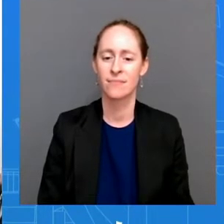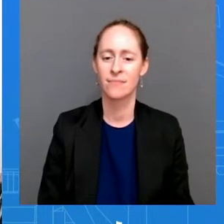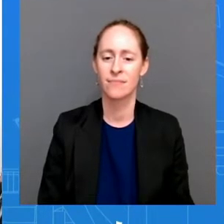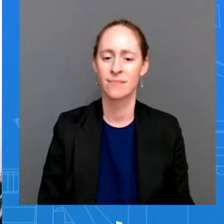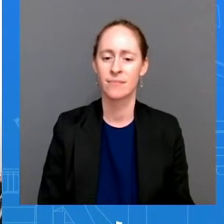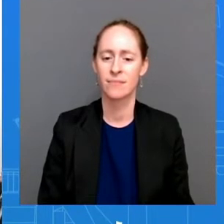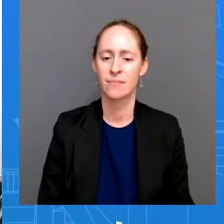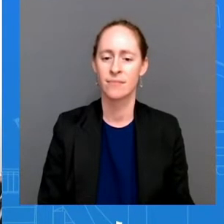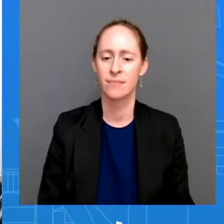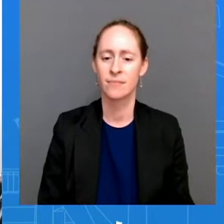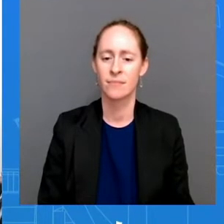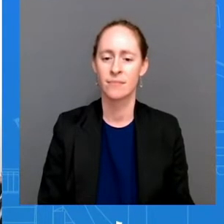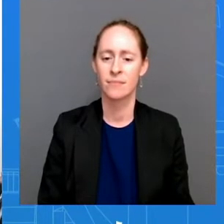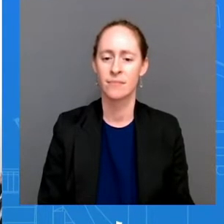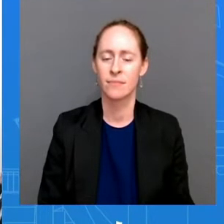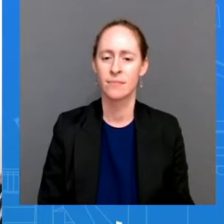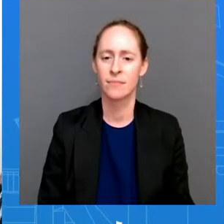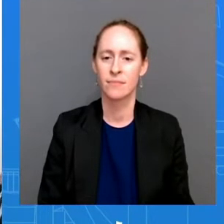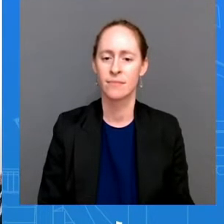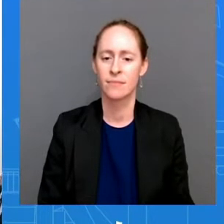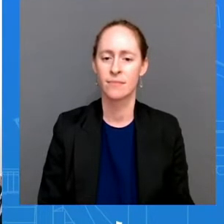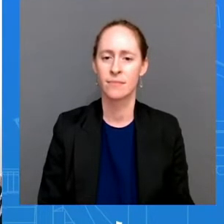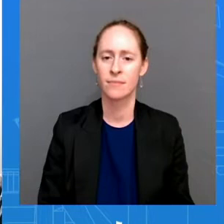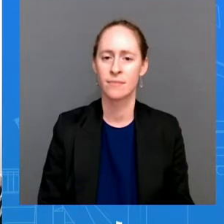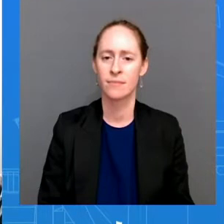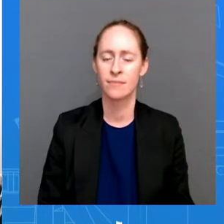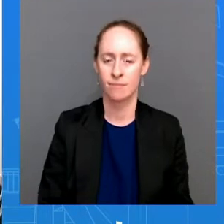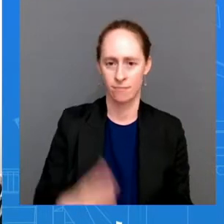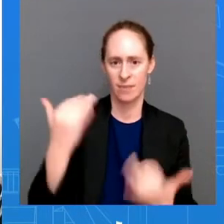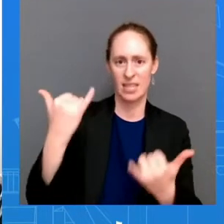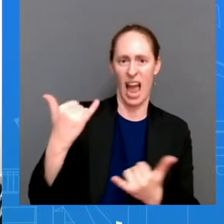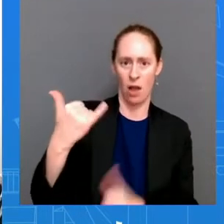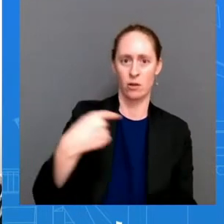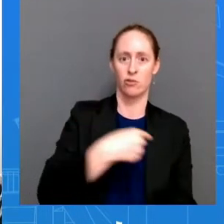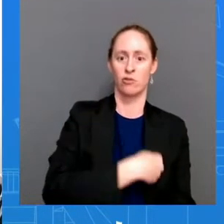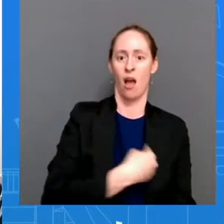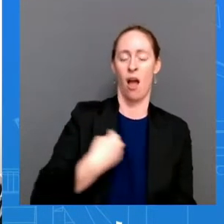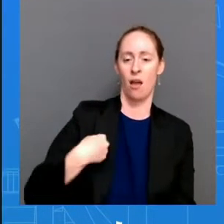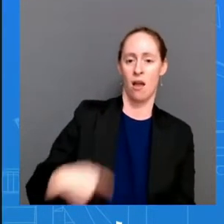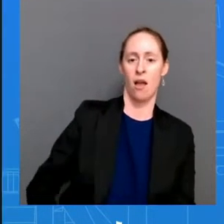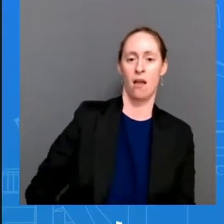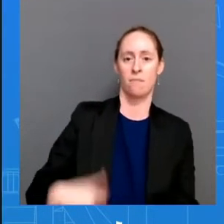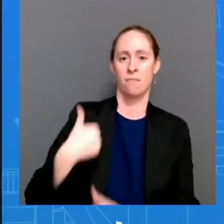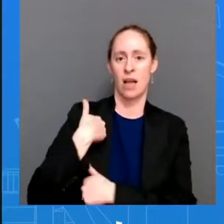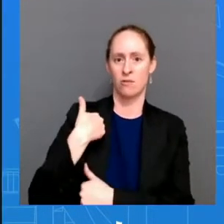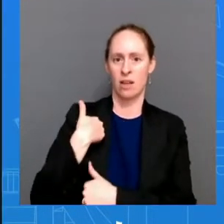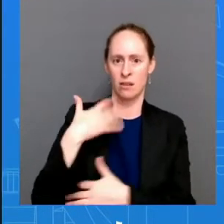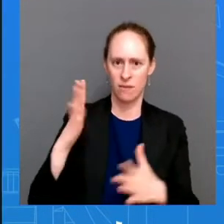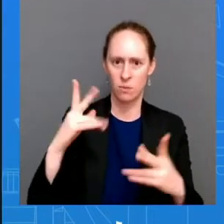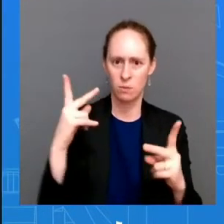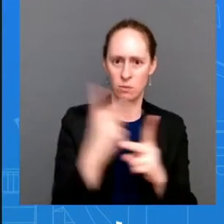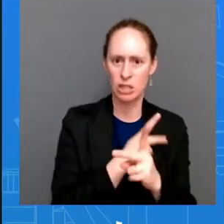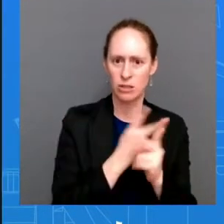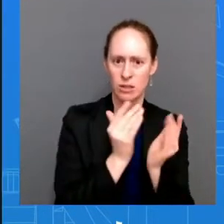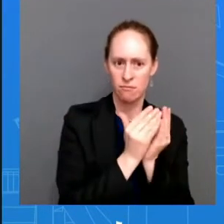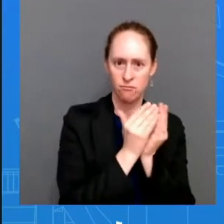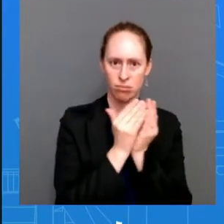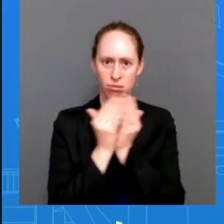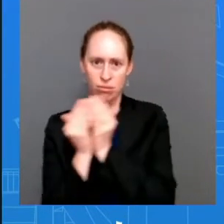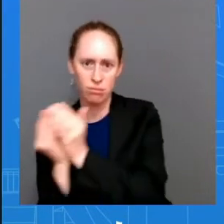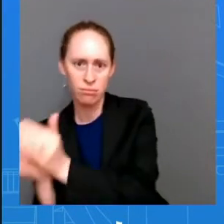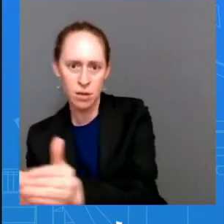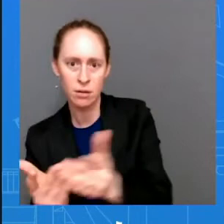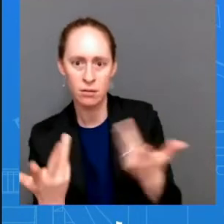encircling taiwan does the white house have a counter strategy do you have plans to counter this i'm not i'm not going to uh to